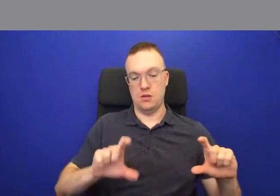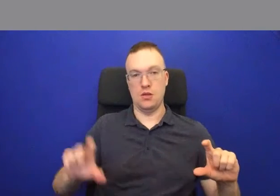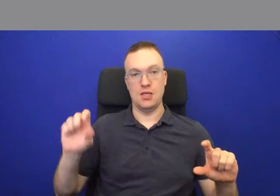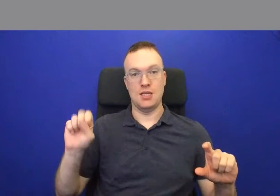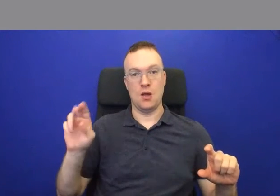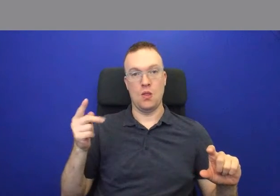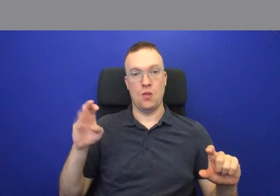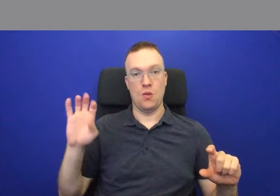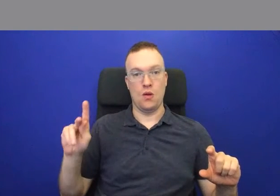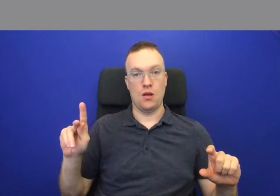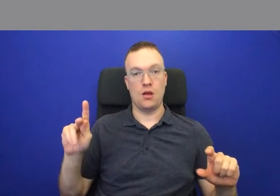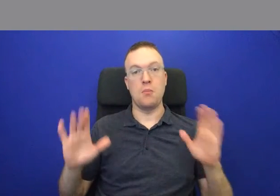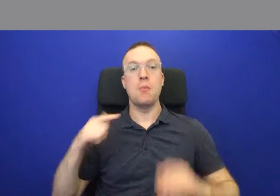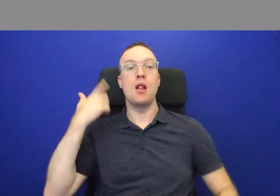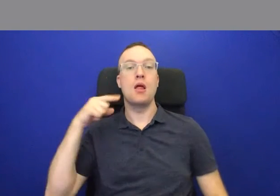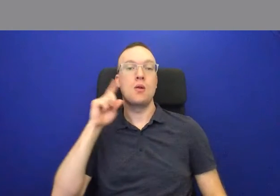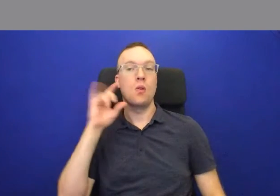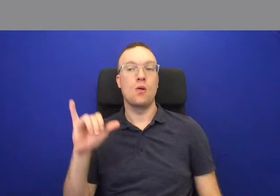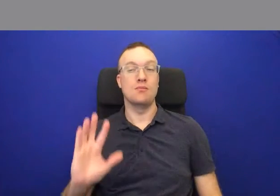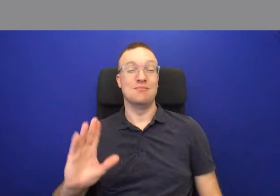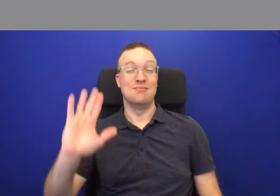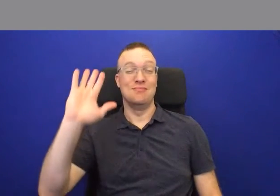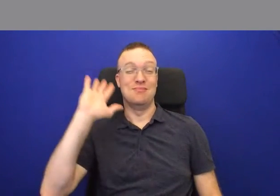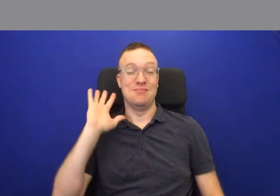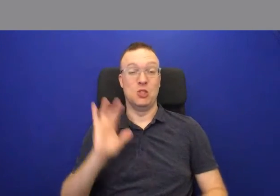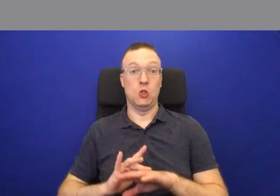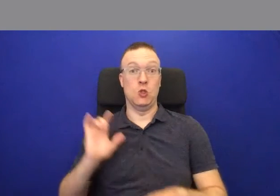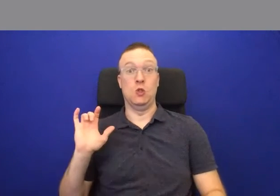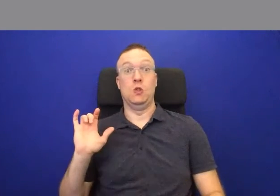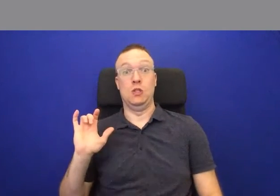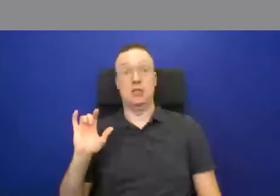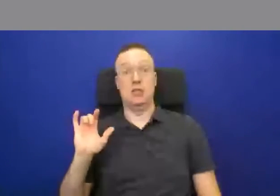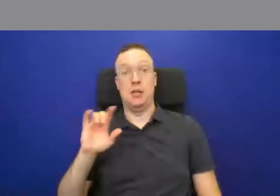what London must have looked like in the early people period.